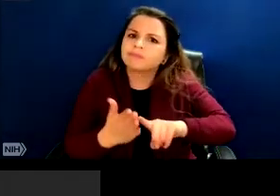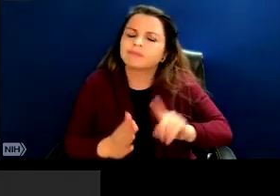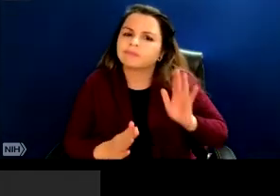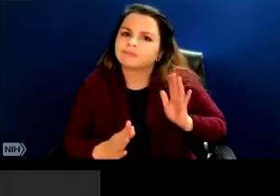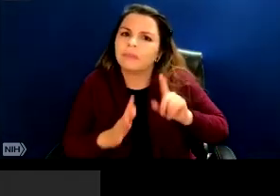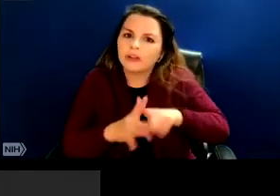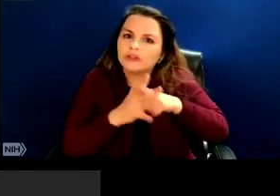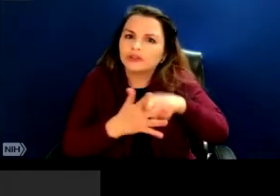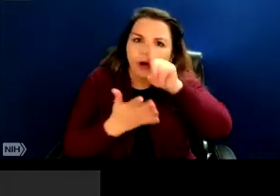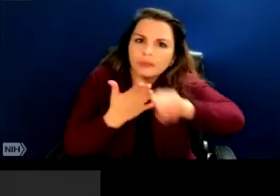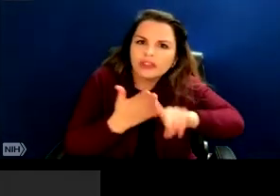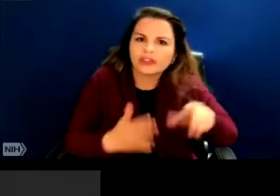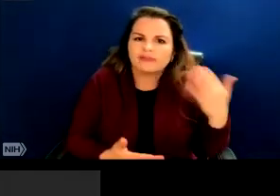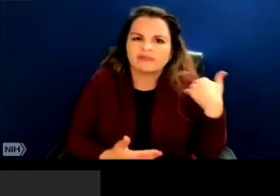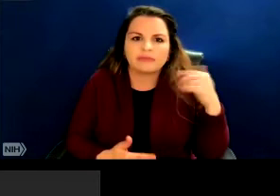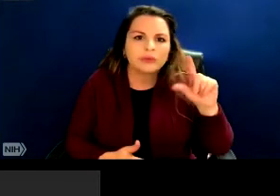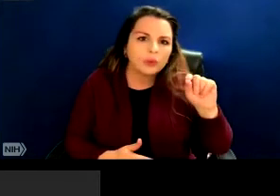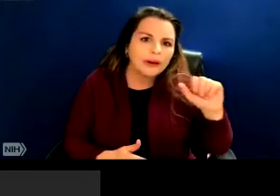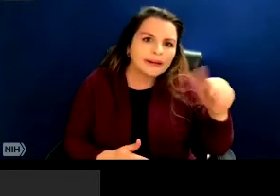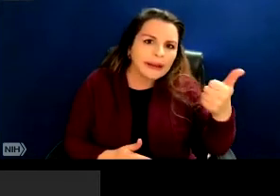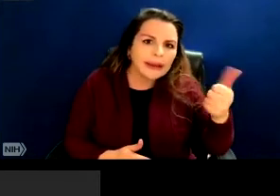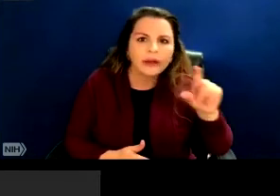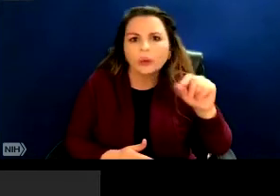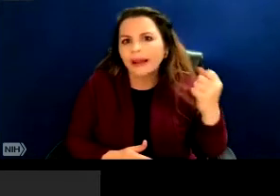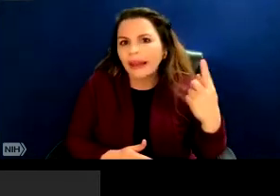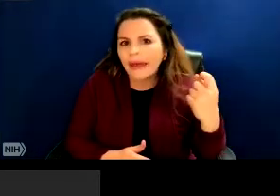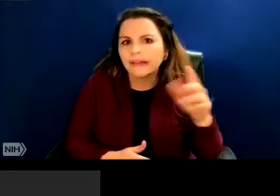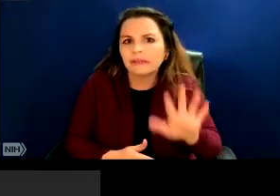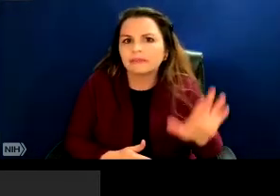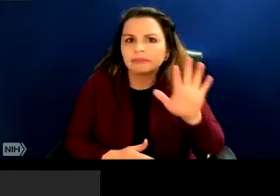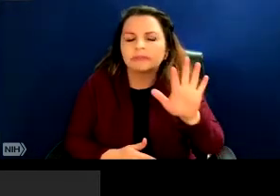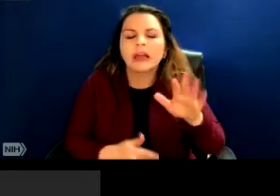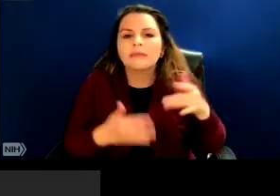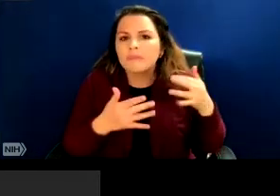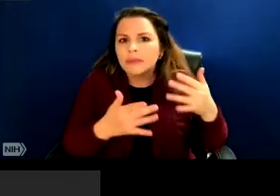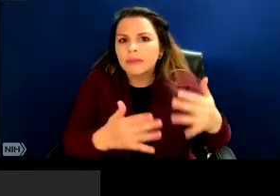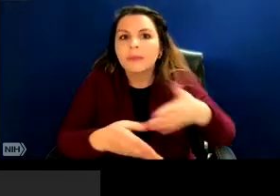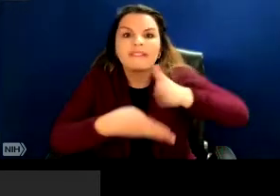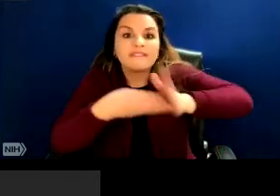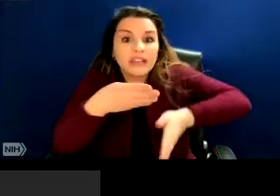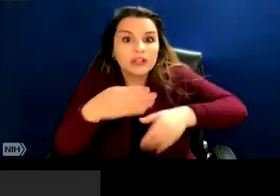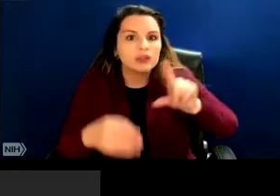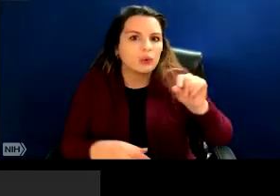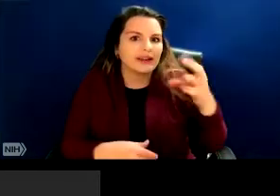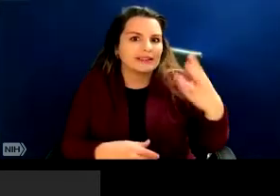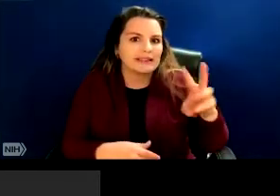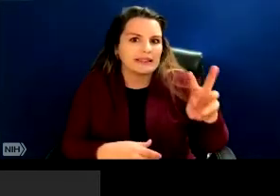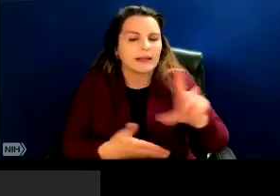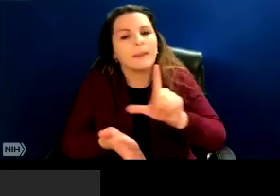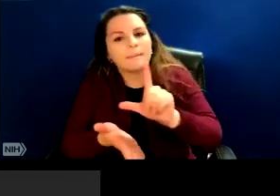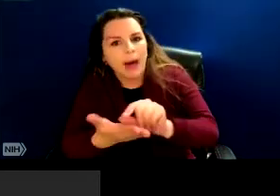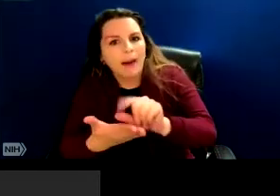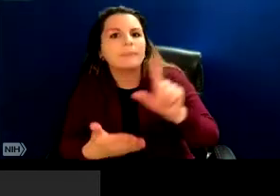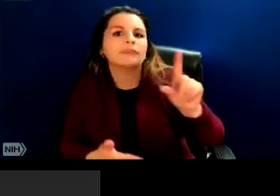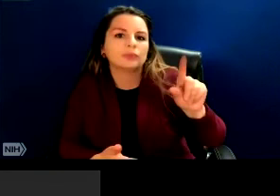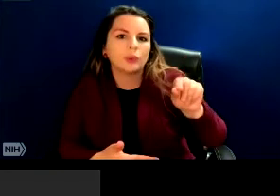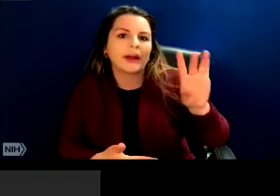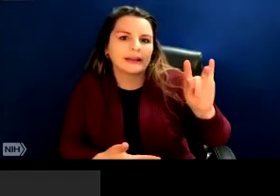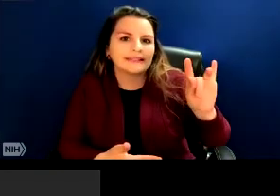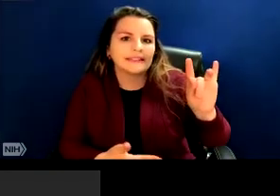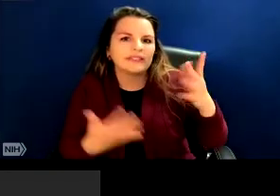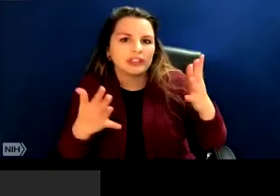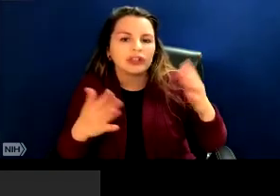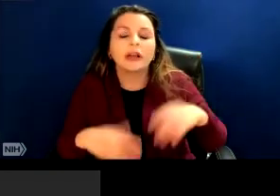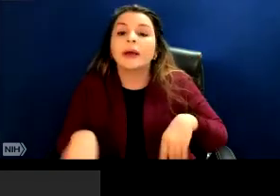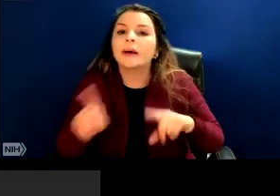2010, 2011, and completed in 2016, which came out in 2018, was a